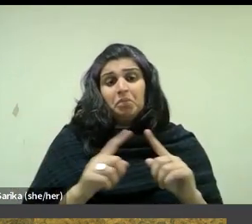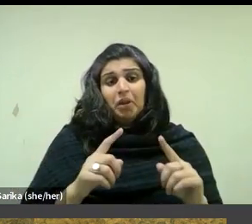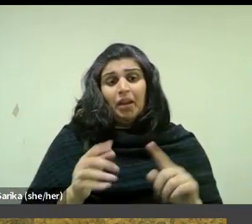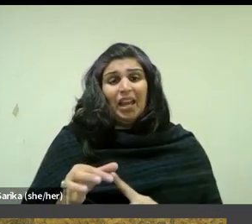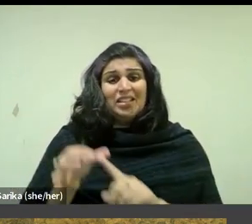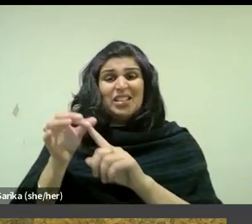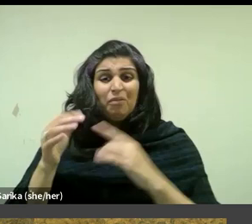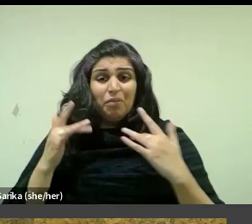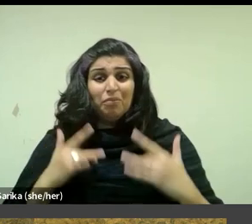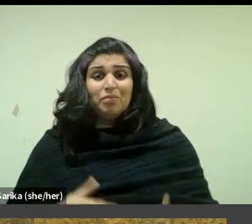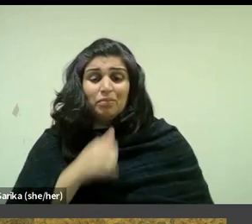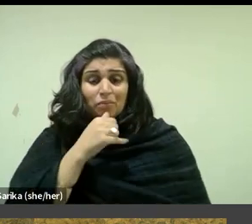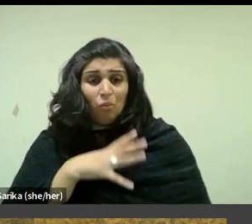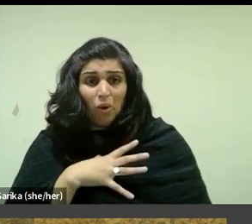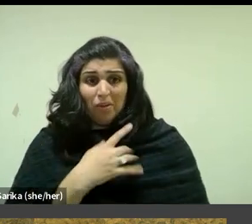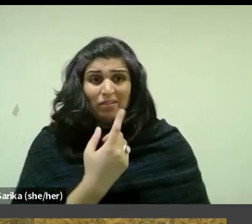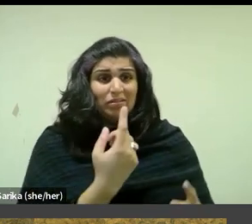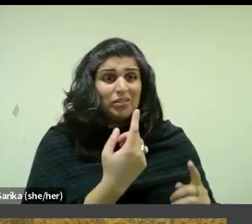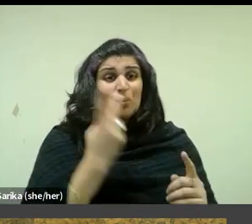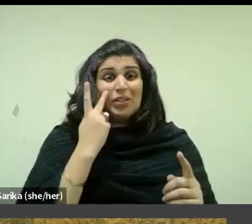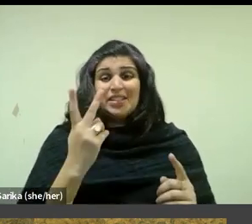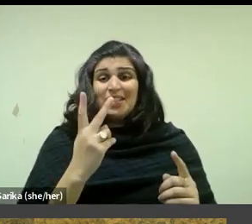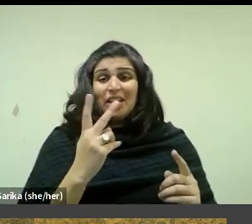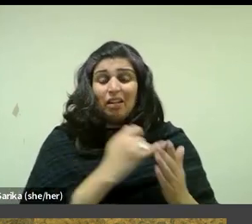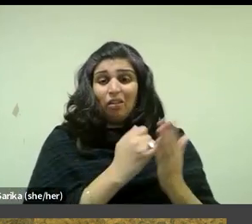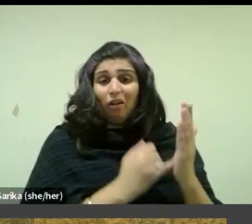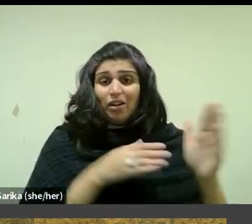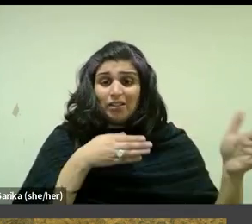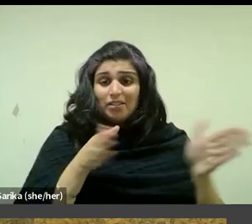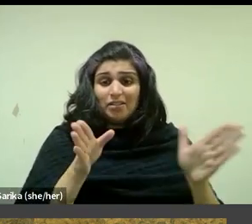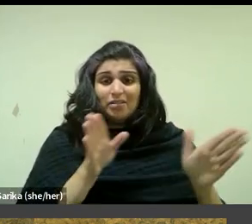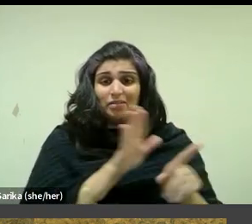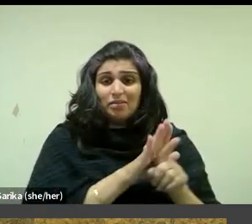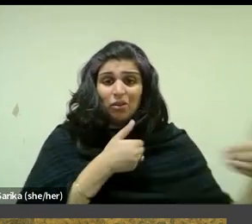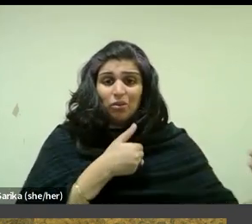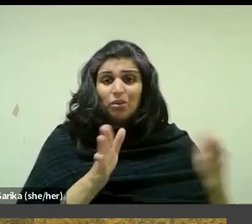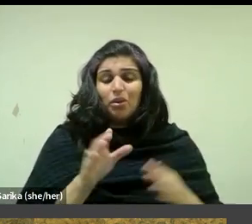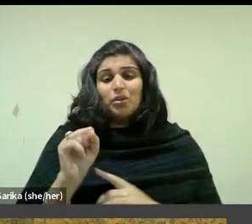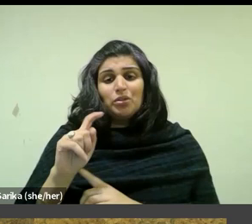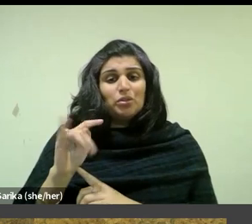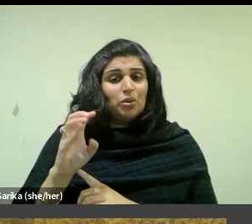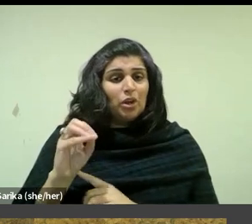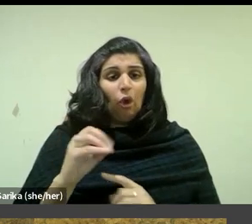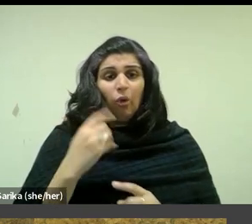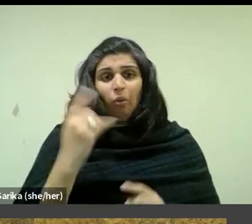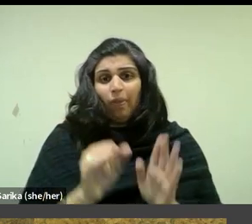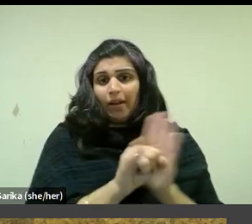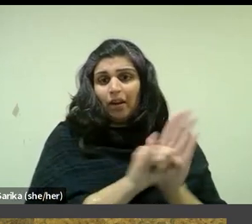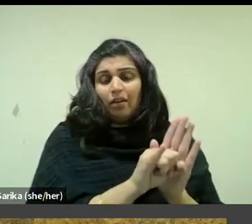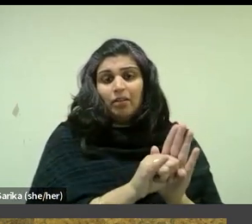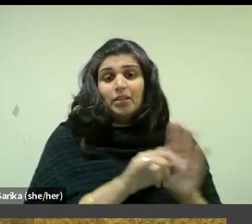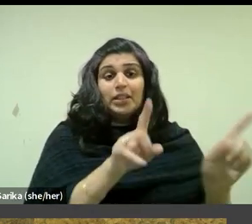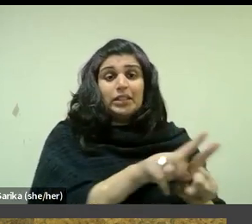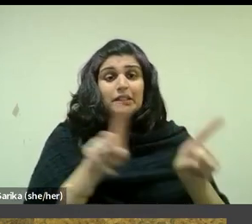professional artist's domestic studio. The same room had been the subject of a 1900 to 1901